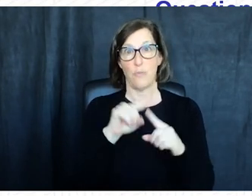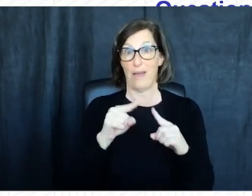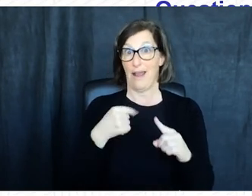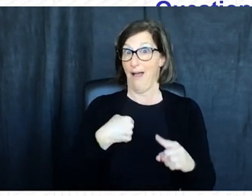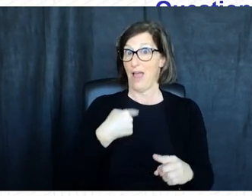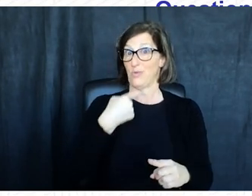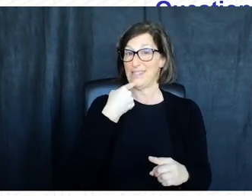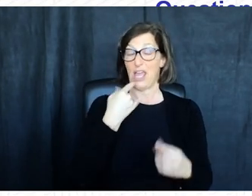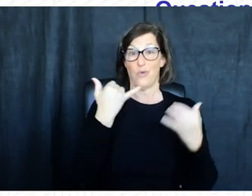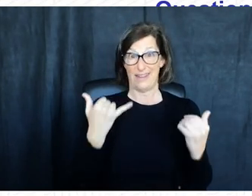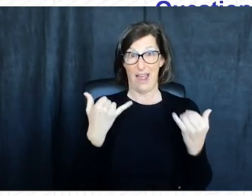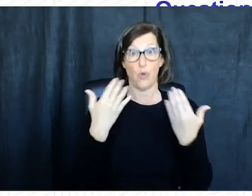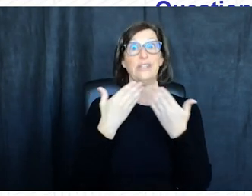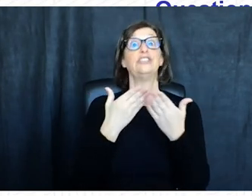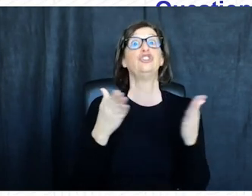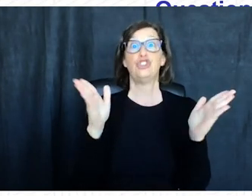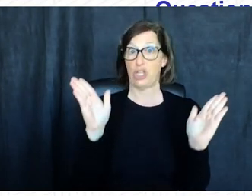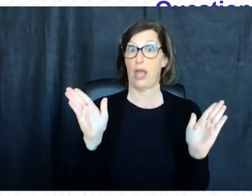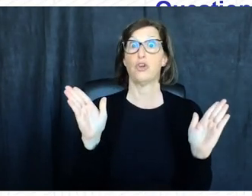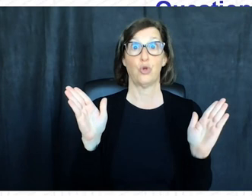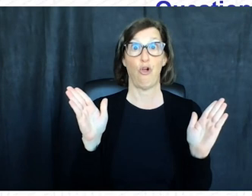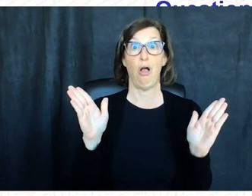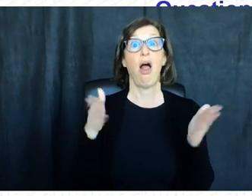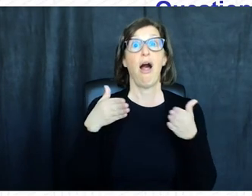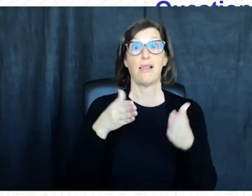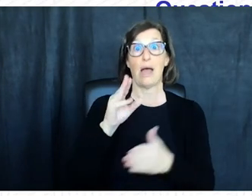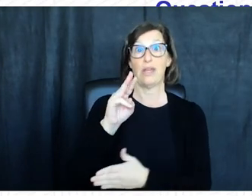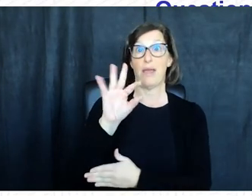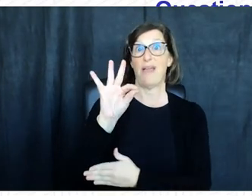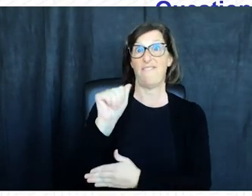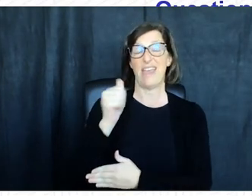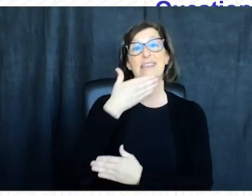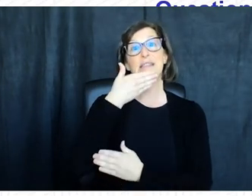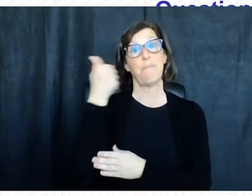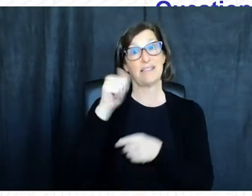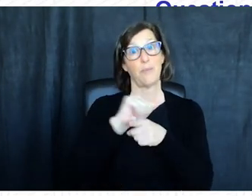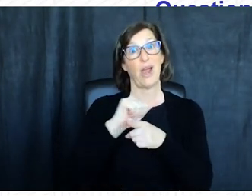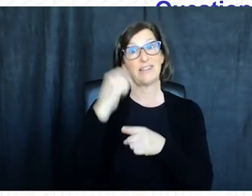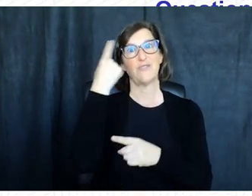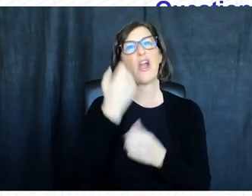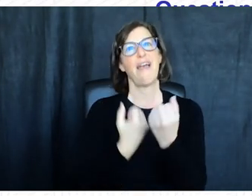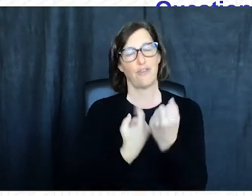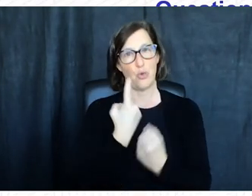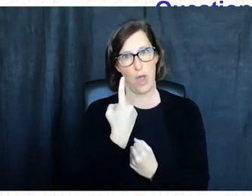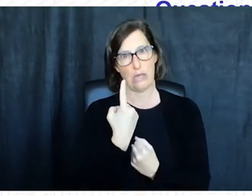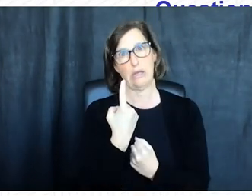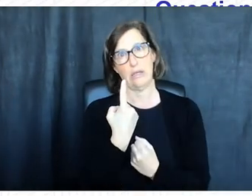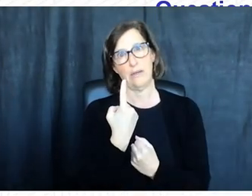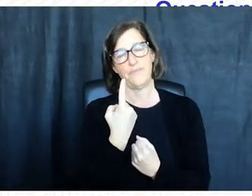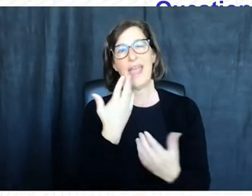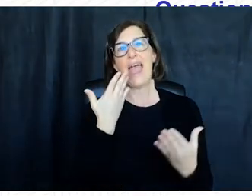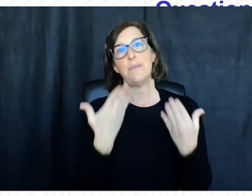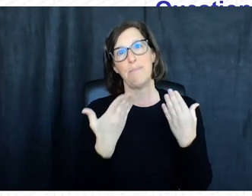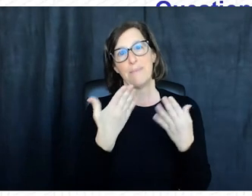well but we would say you know at this point across the board just generally enabling mfa is a best practice for everyone and there's some some